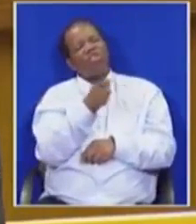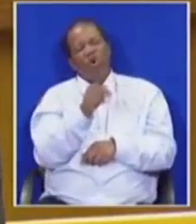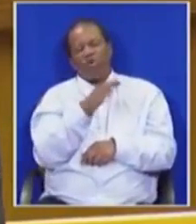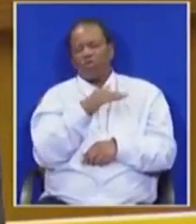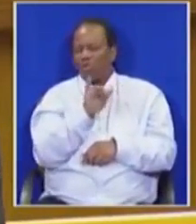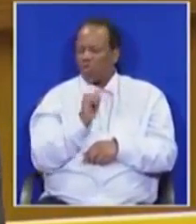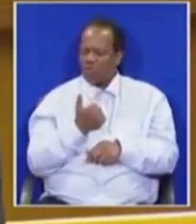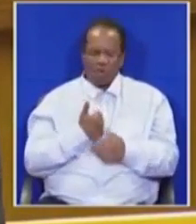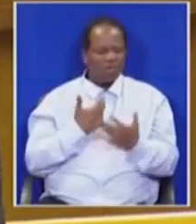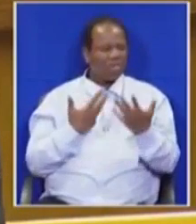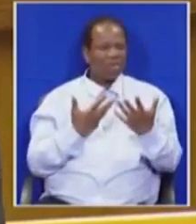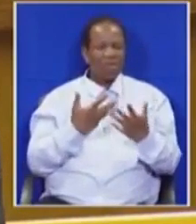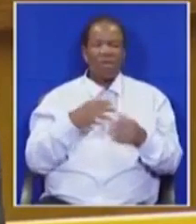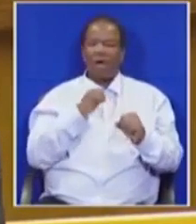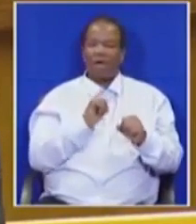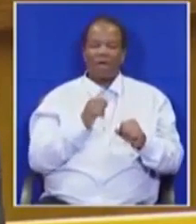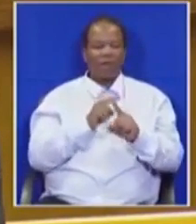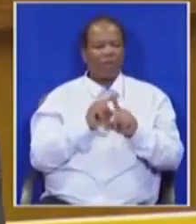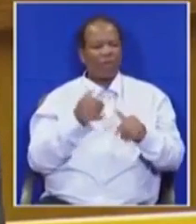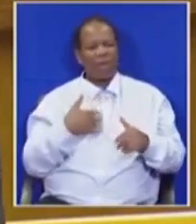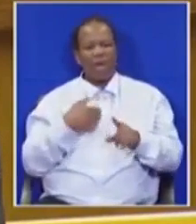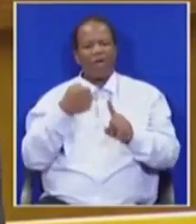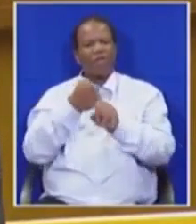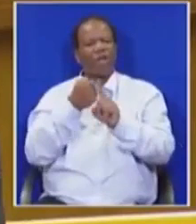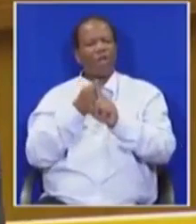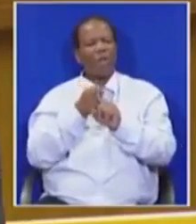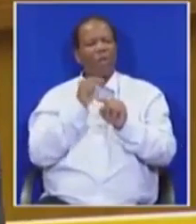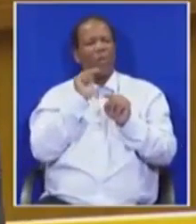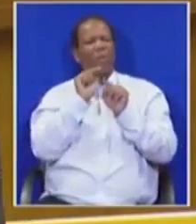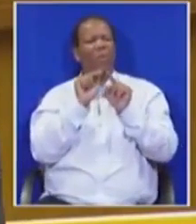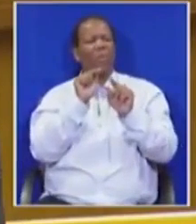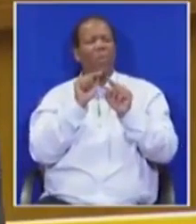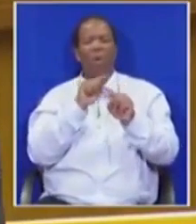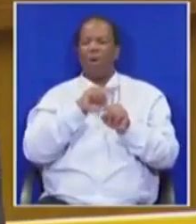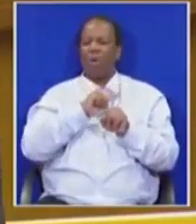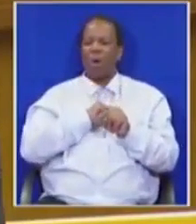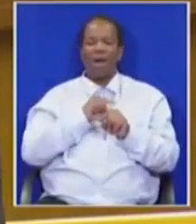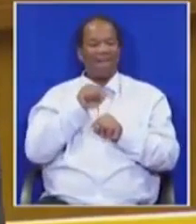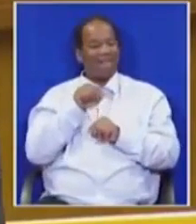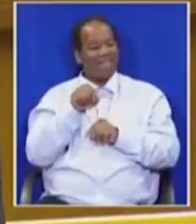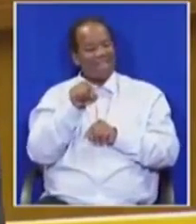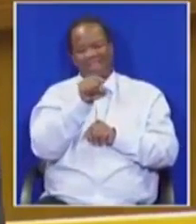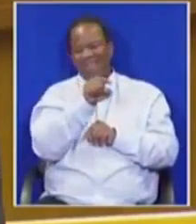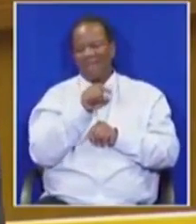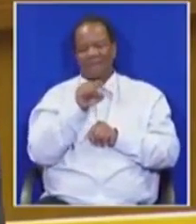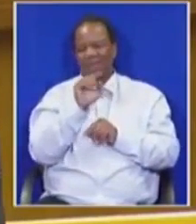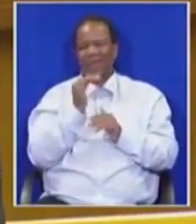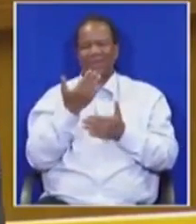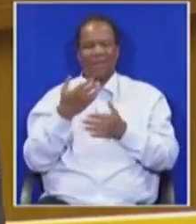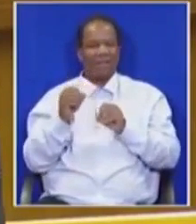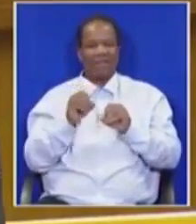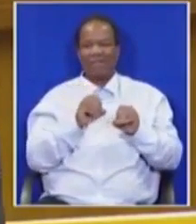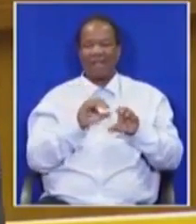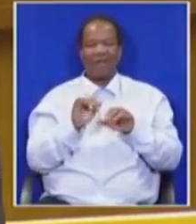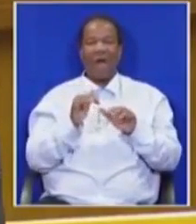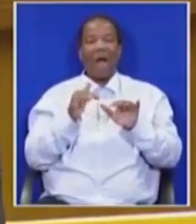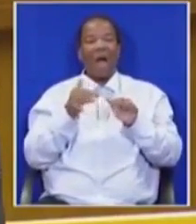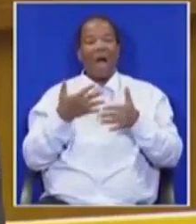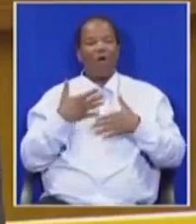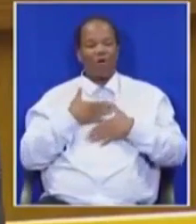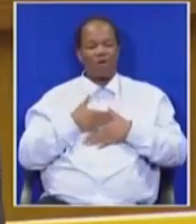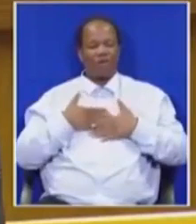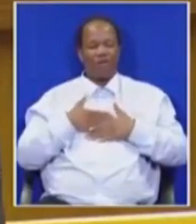ridicule our struggle because they never suffered the pain of losing land. They don't know how